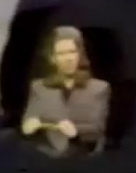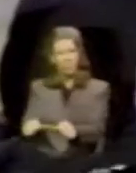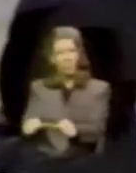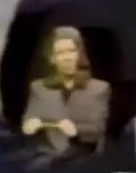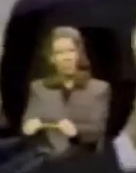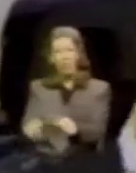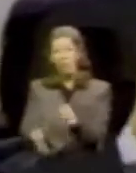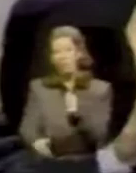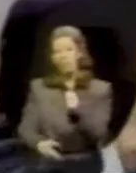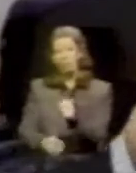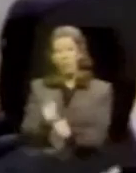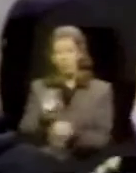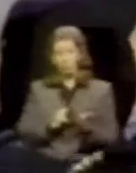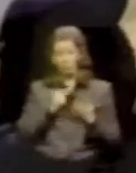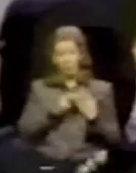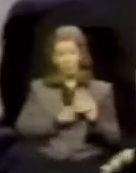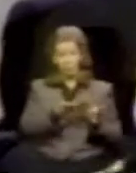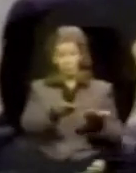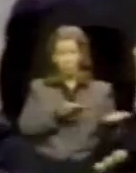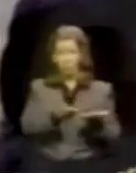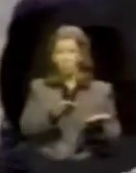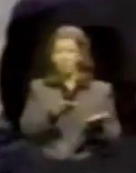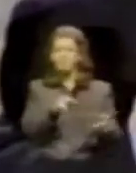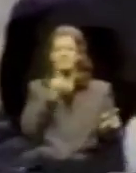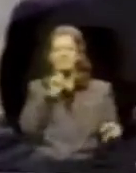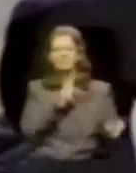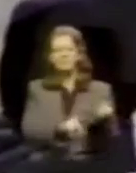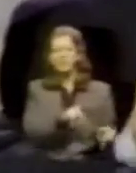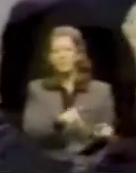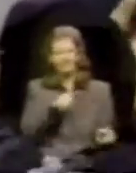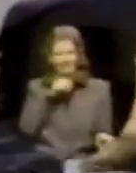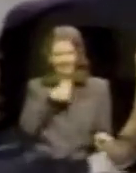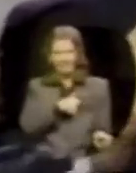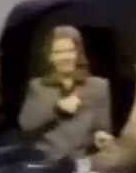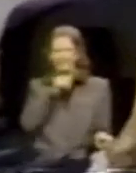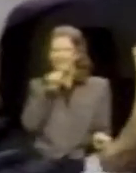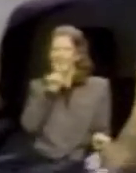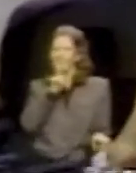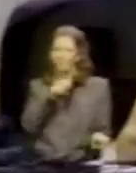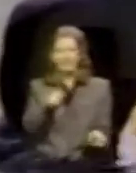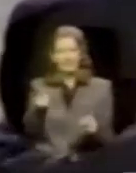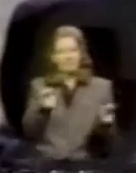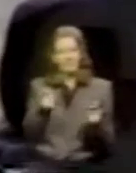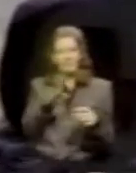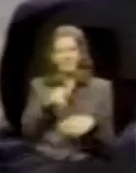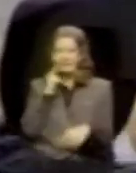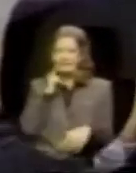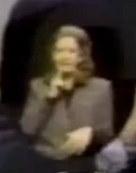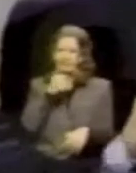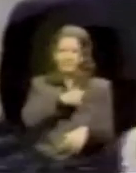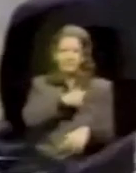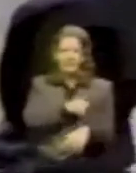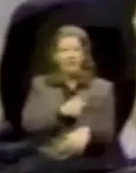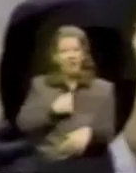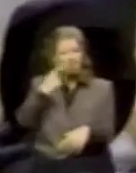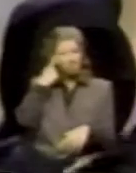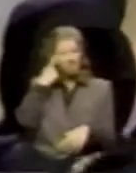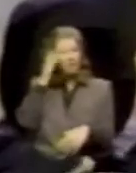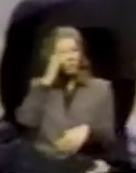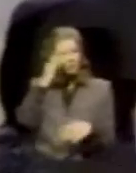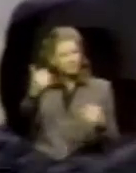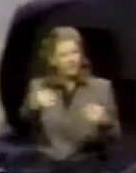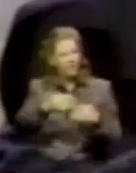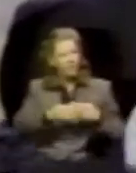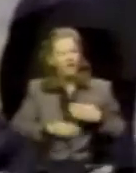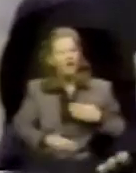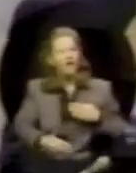Most programs serving people who are deaf are not themselves run by people who are deaf. And I think you're going to begin now to